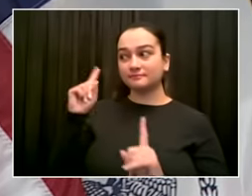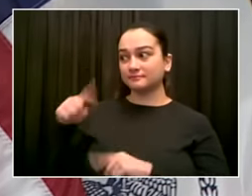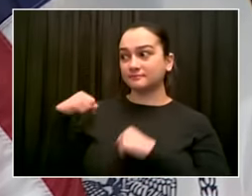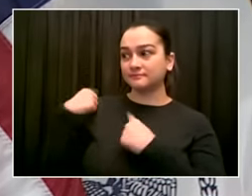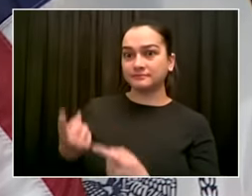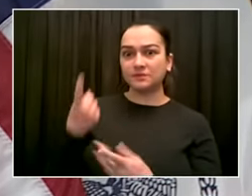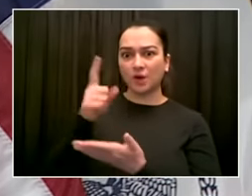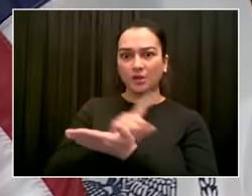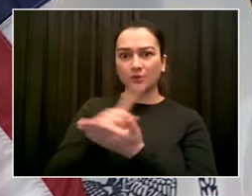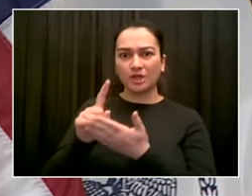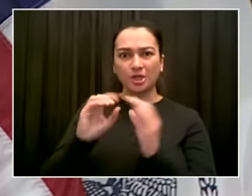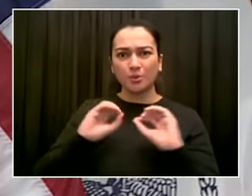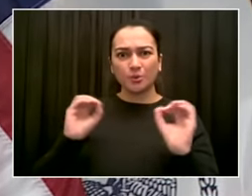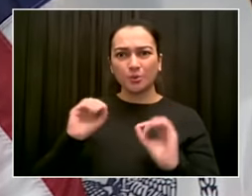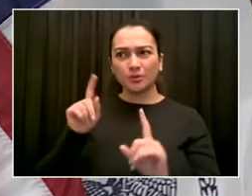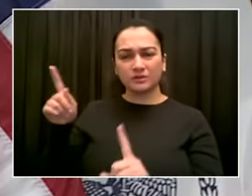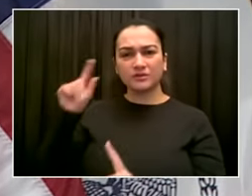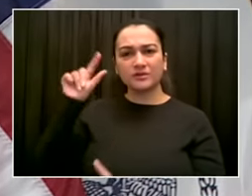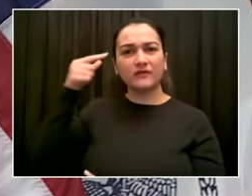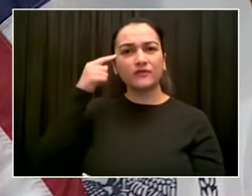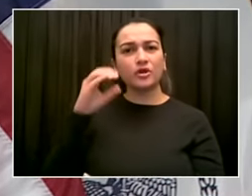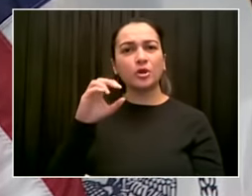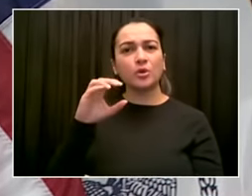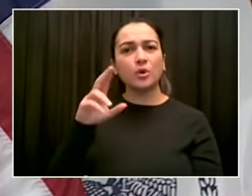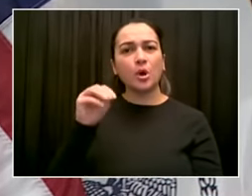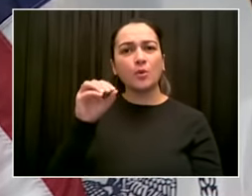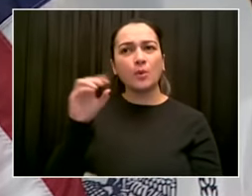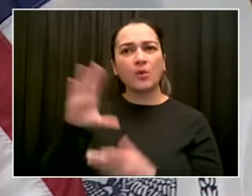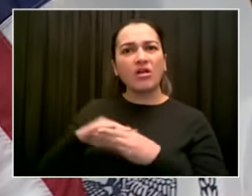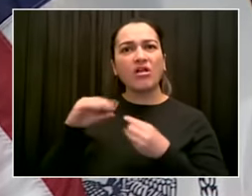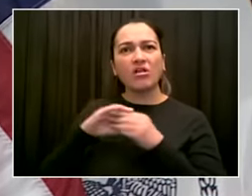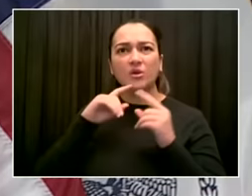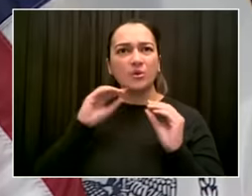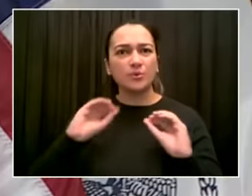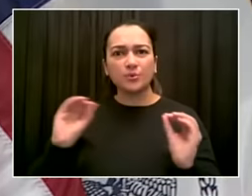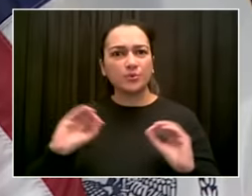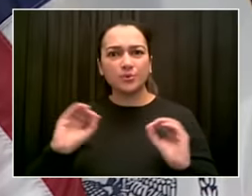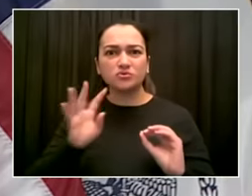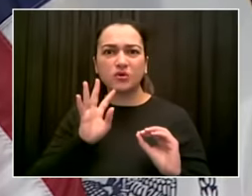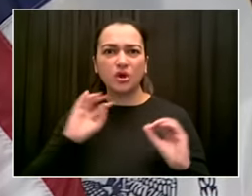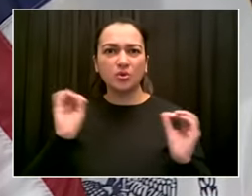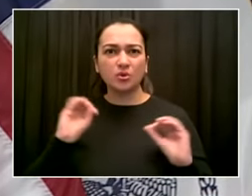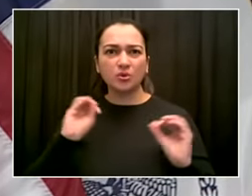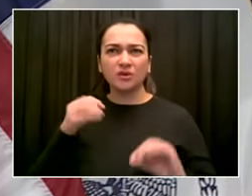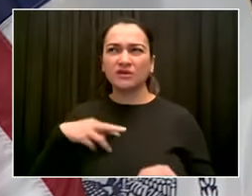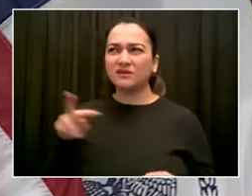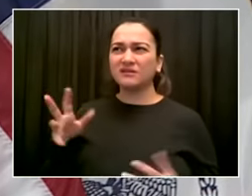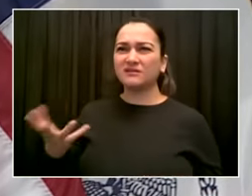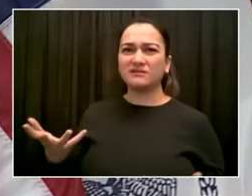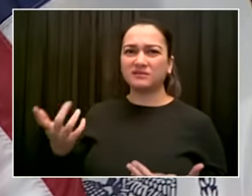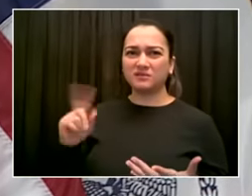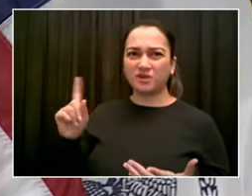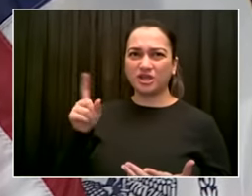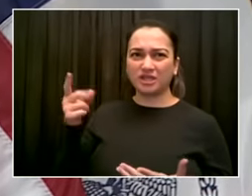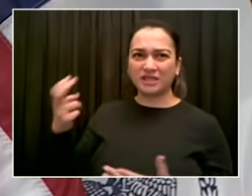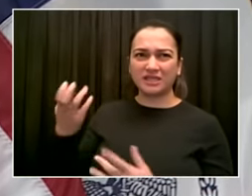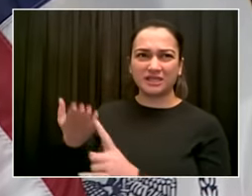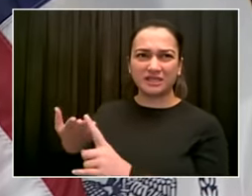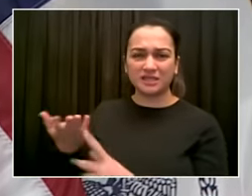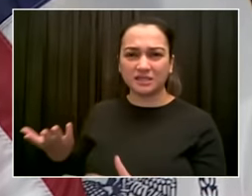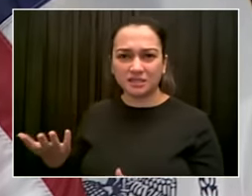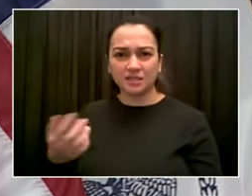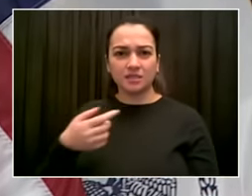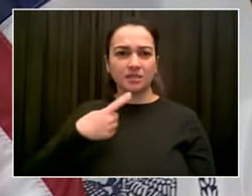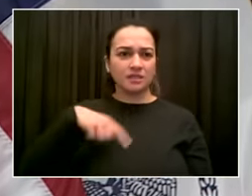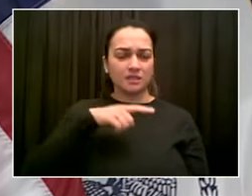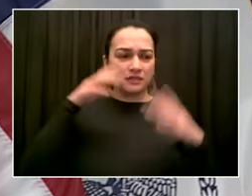effort, budget negotiations, recovery for New York State and New York City. I know that you've said you want to see a full investigation into the